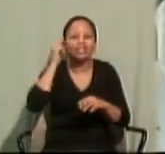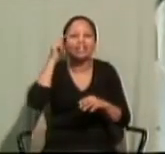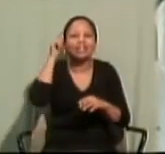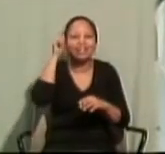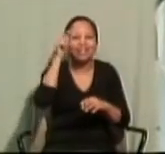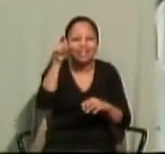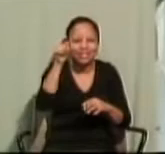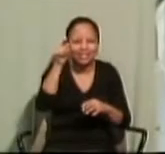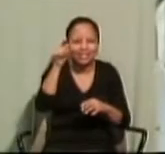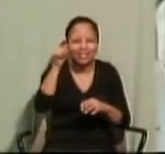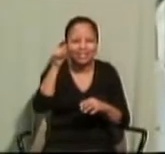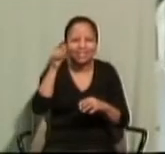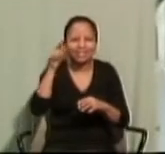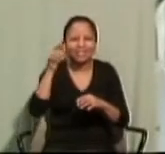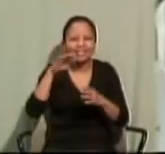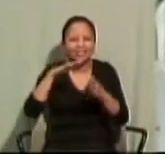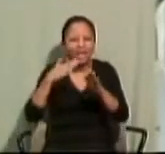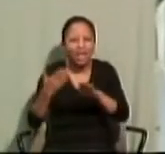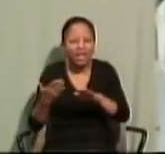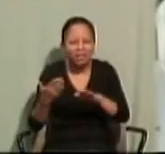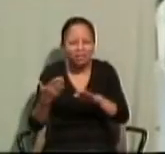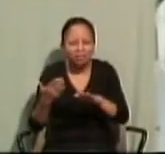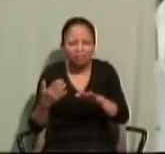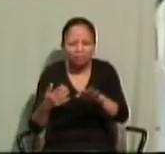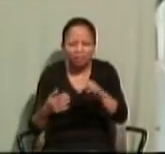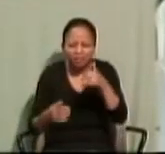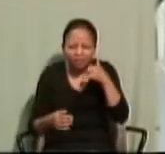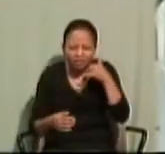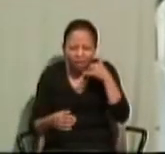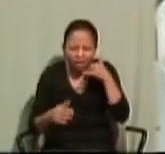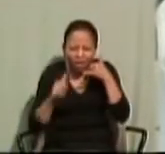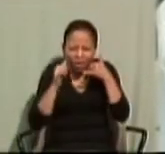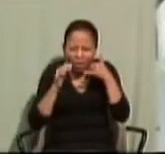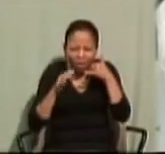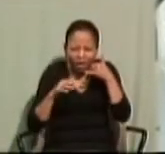I said, but lady, I am still alive.